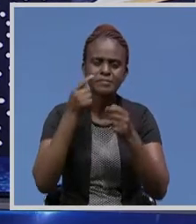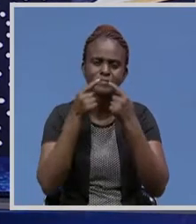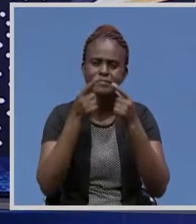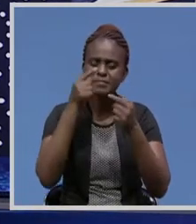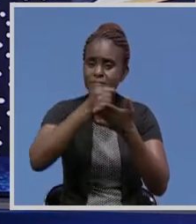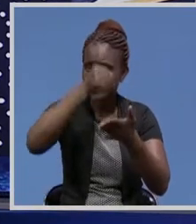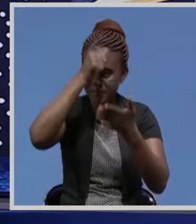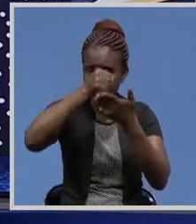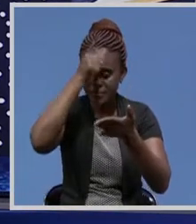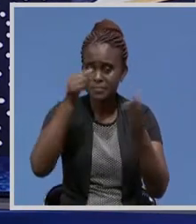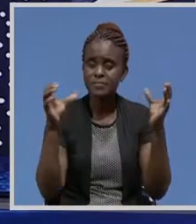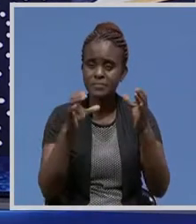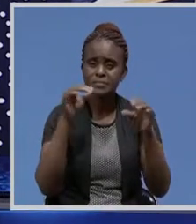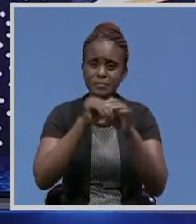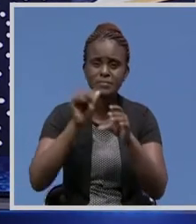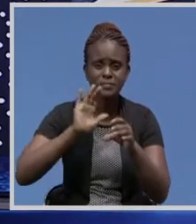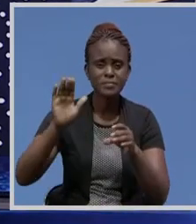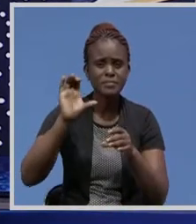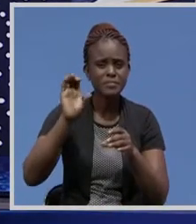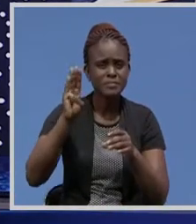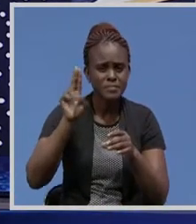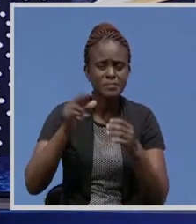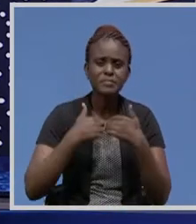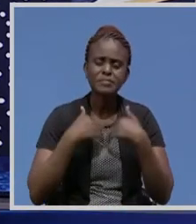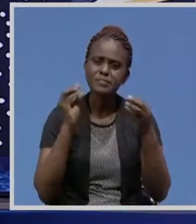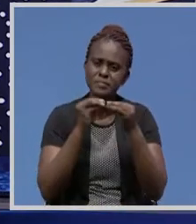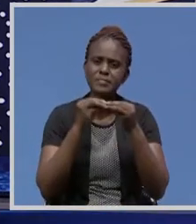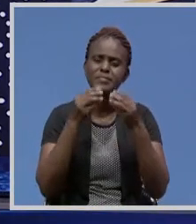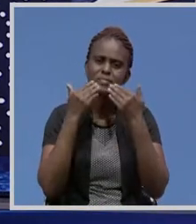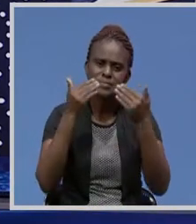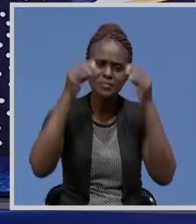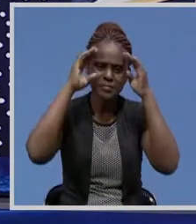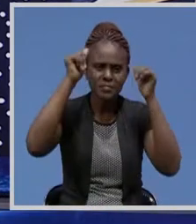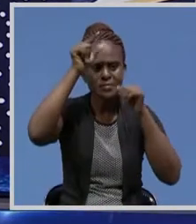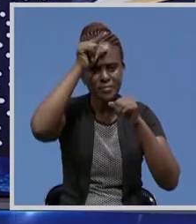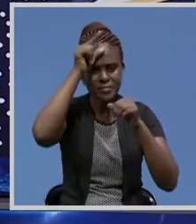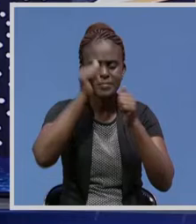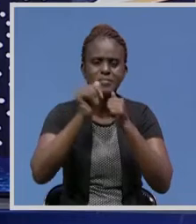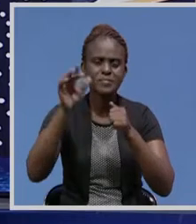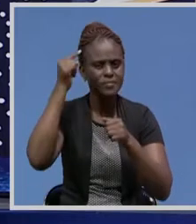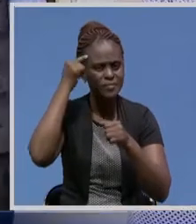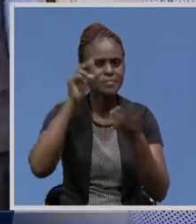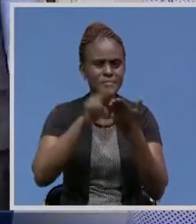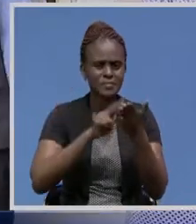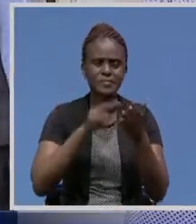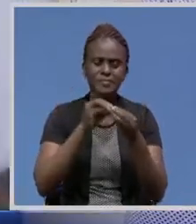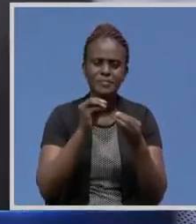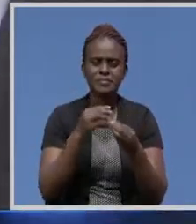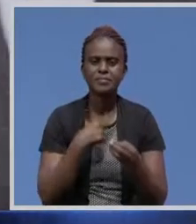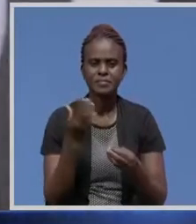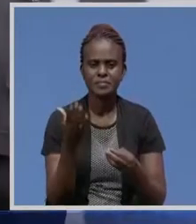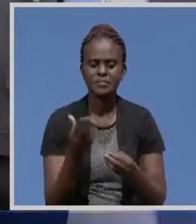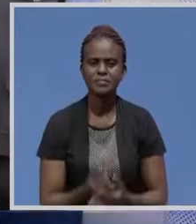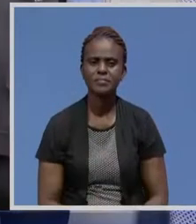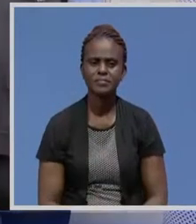students' community at CBU has a lot of faith in President Lungu and his government. Here's a report. I now hand